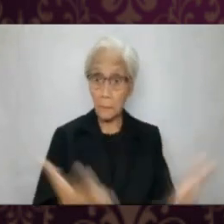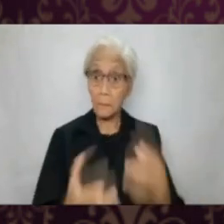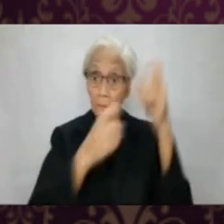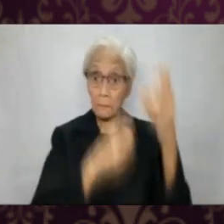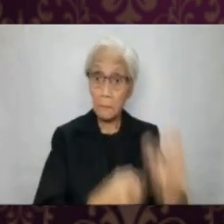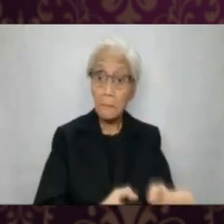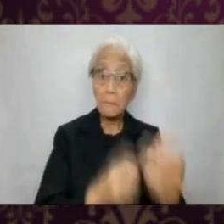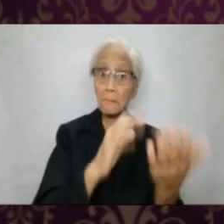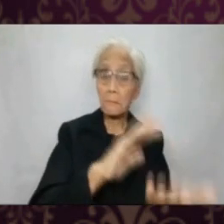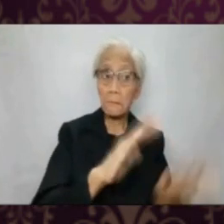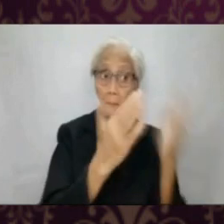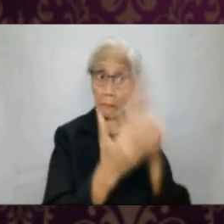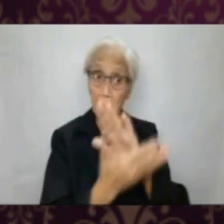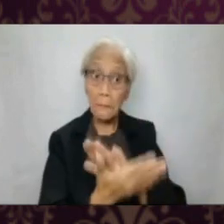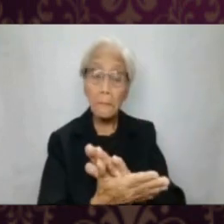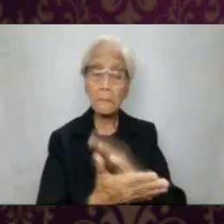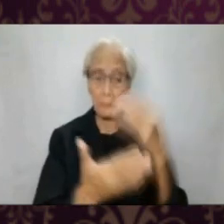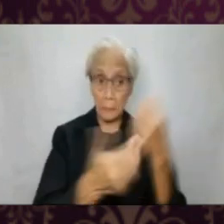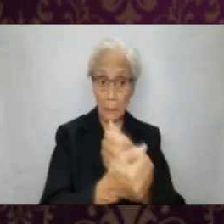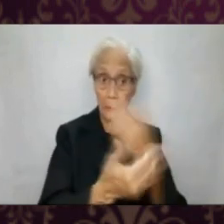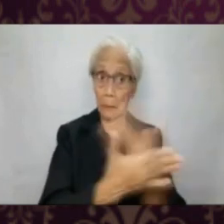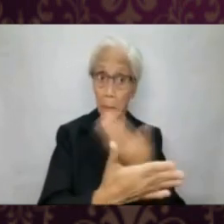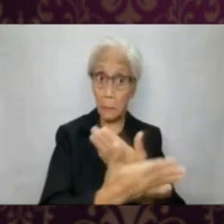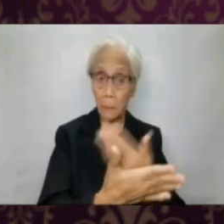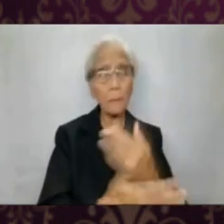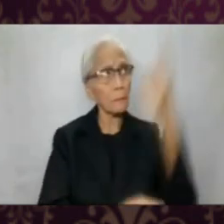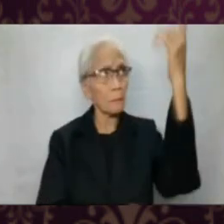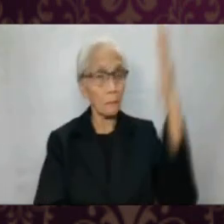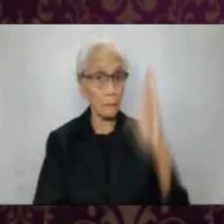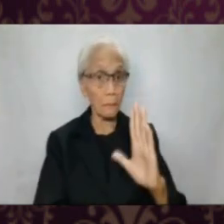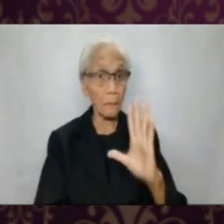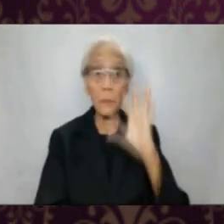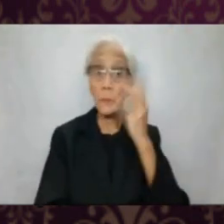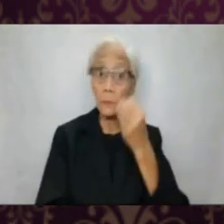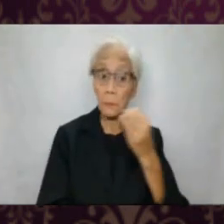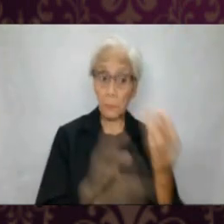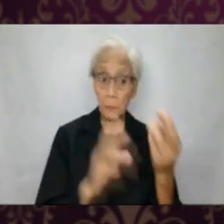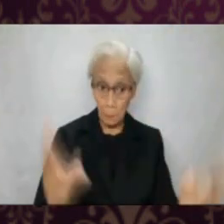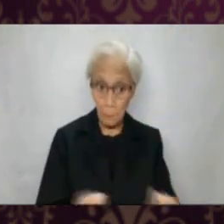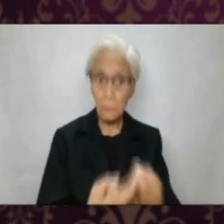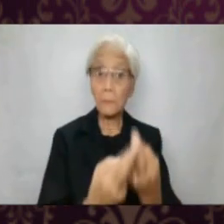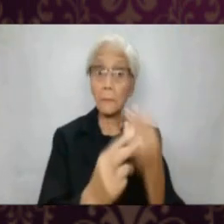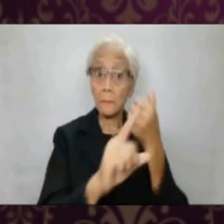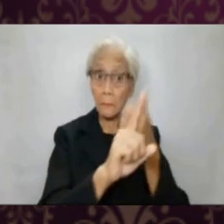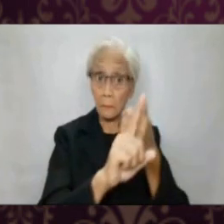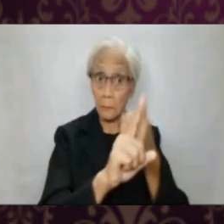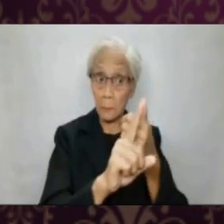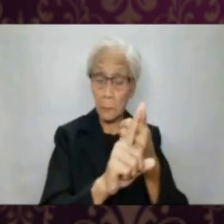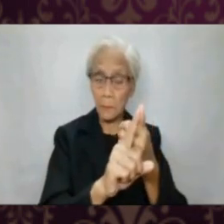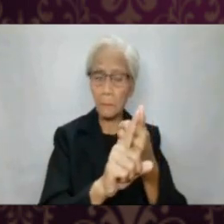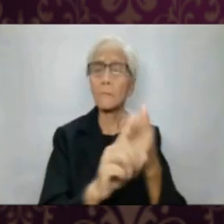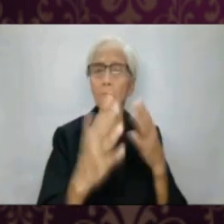He says that this gift of being created anew is from God who has